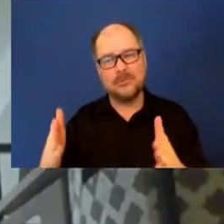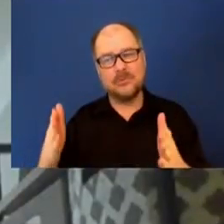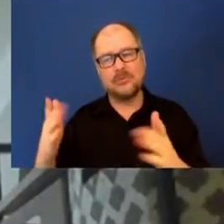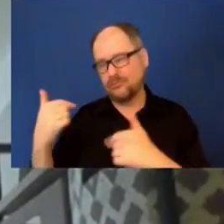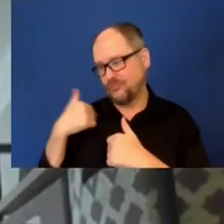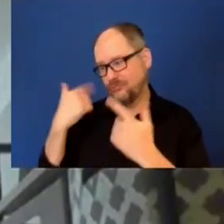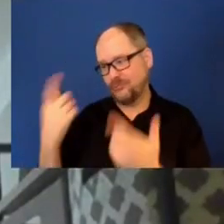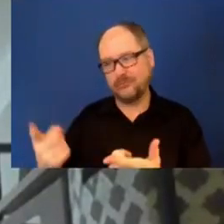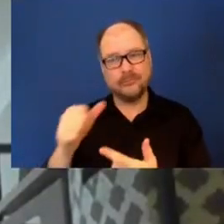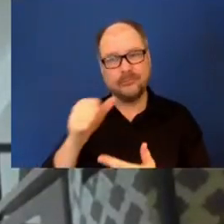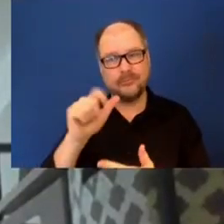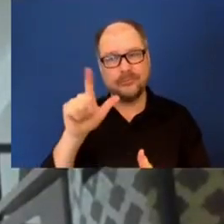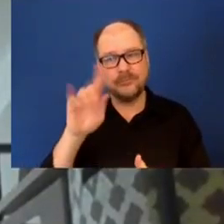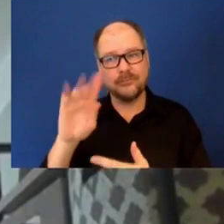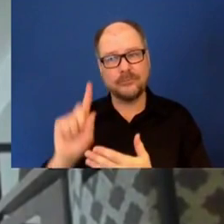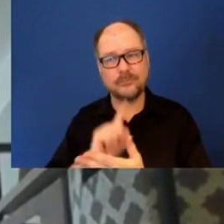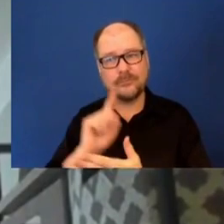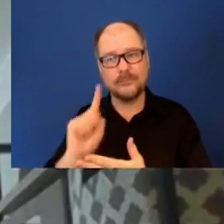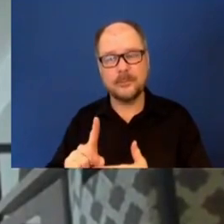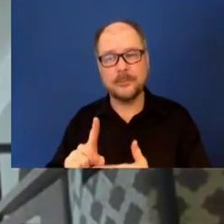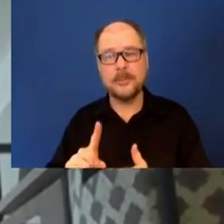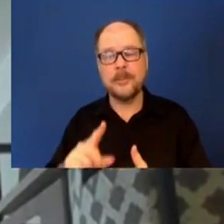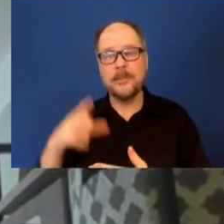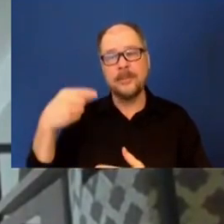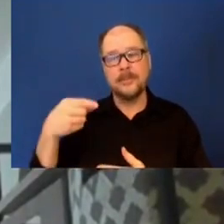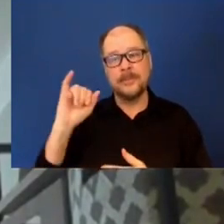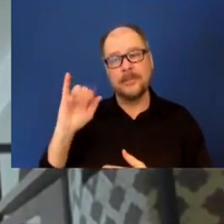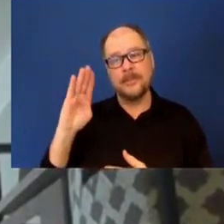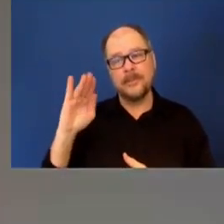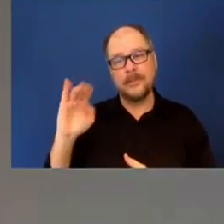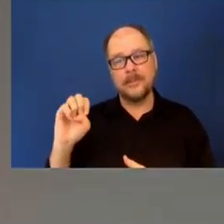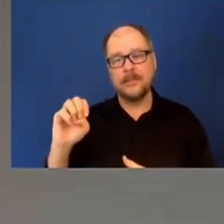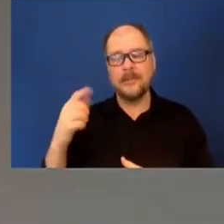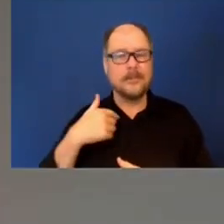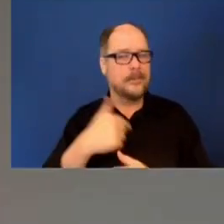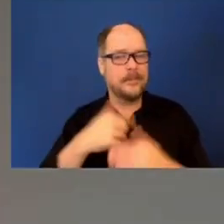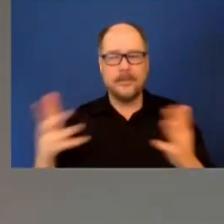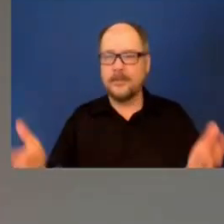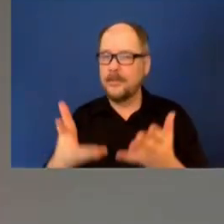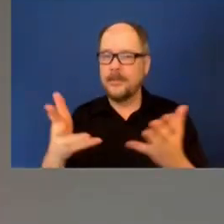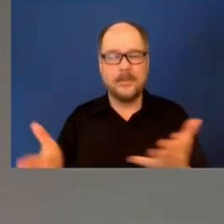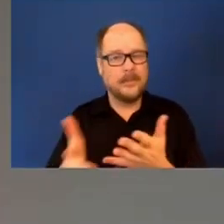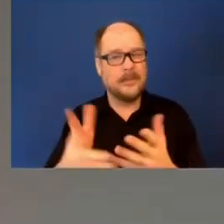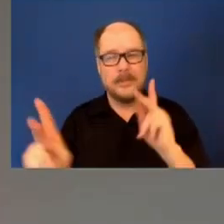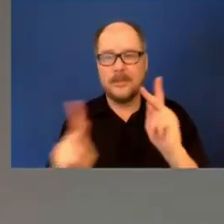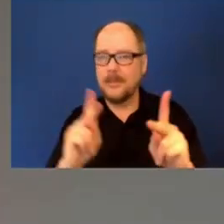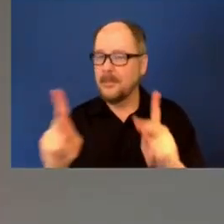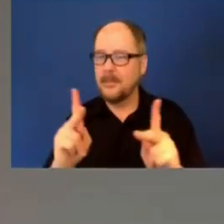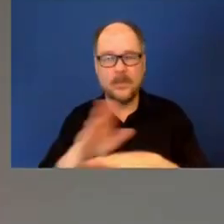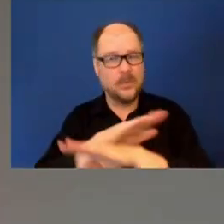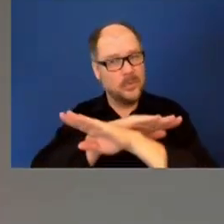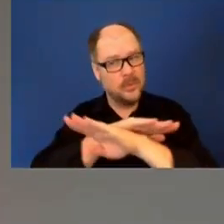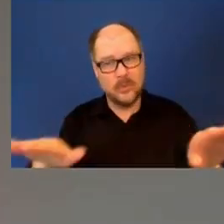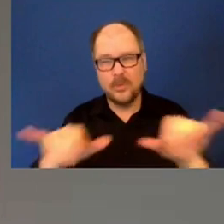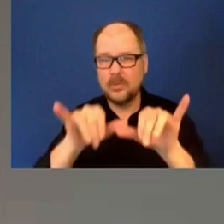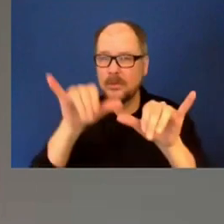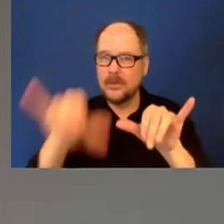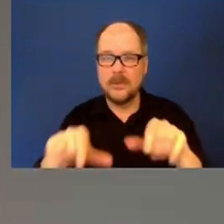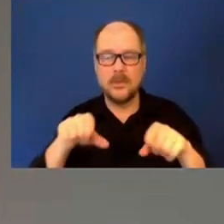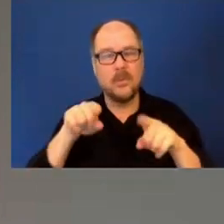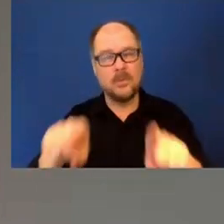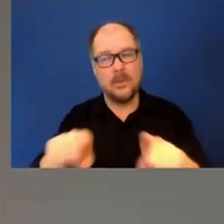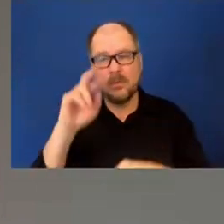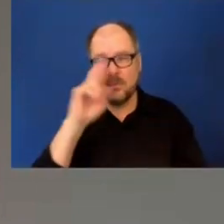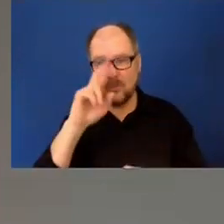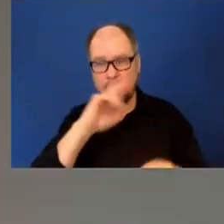Our recommendation would not be for people to be around while pest control is proceeding with